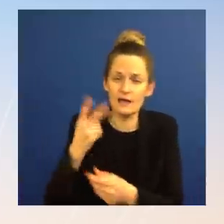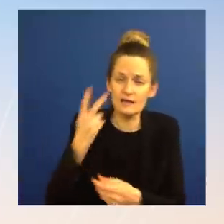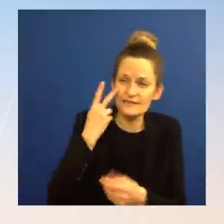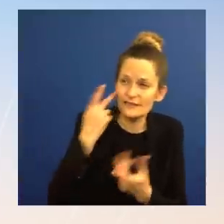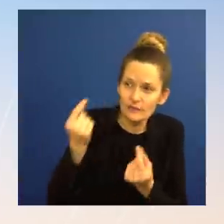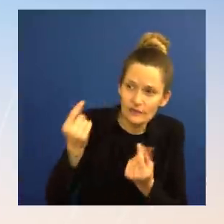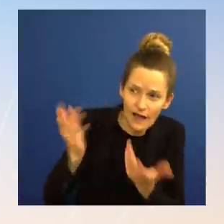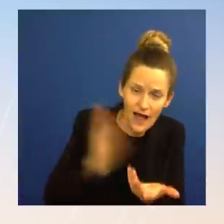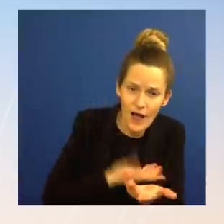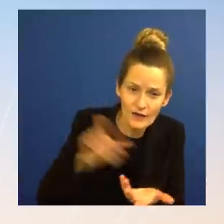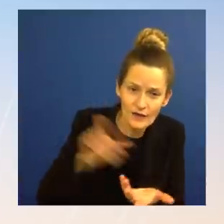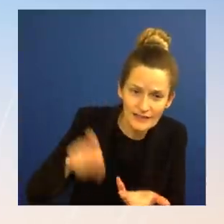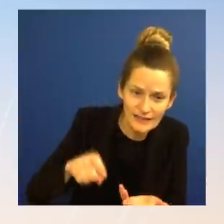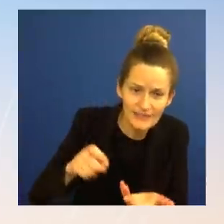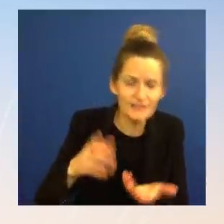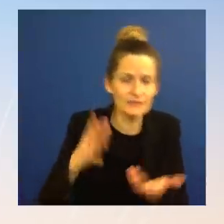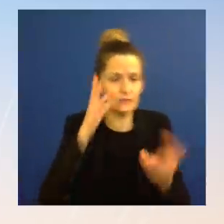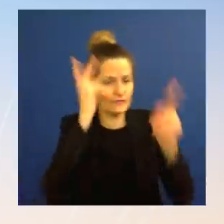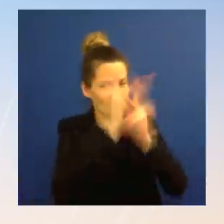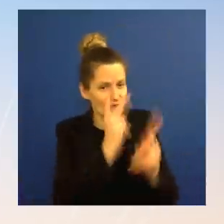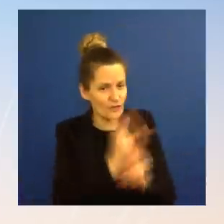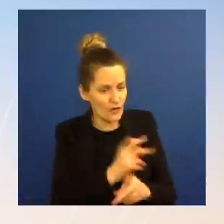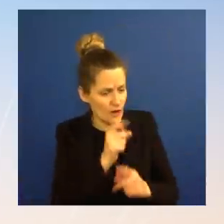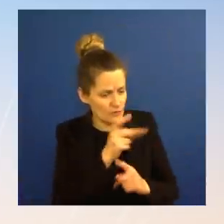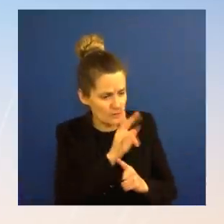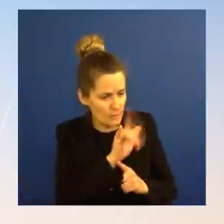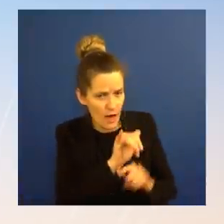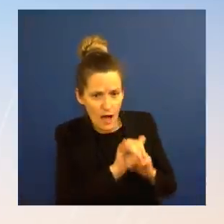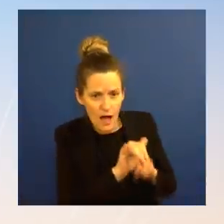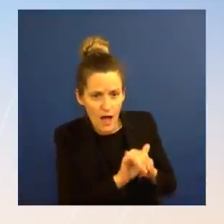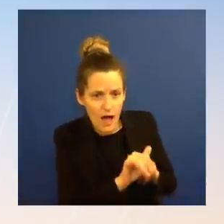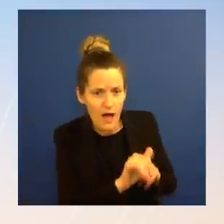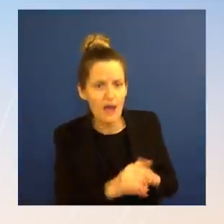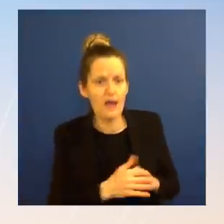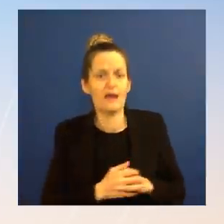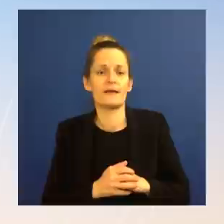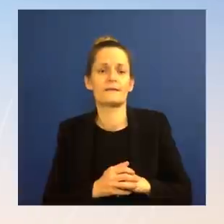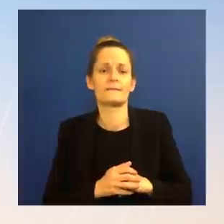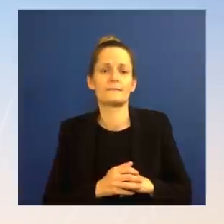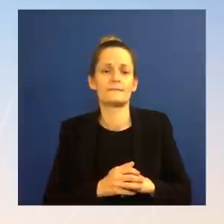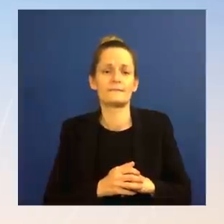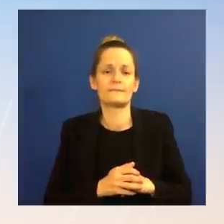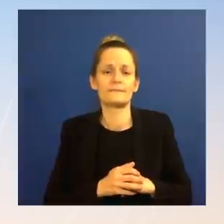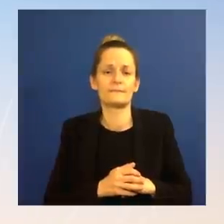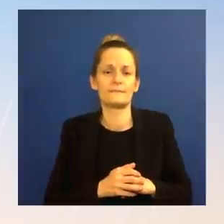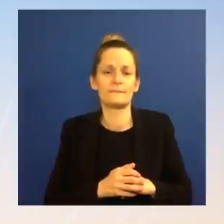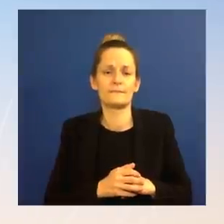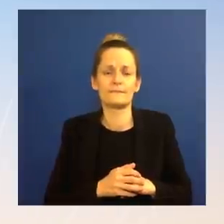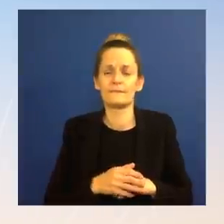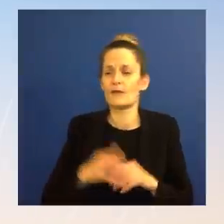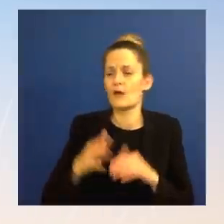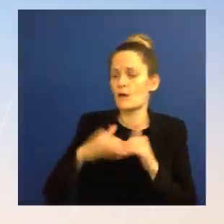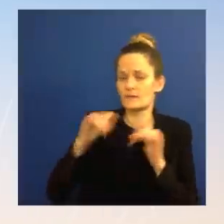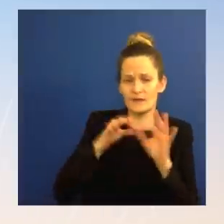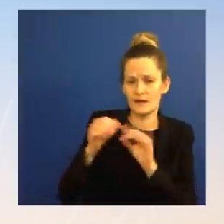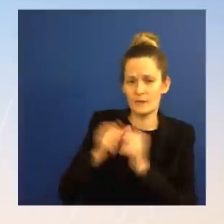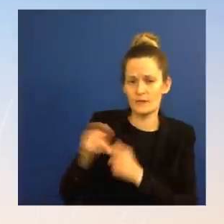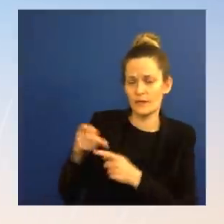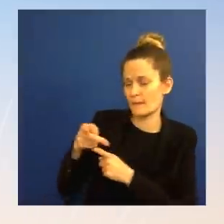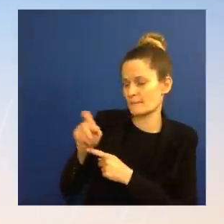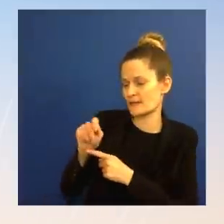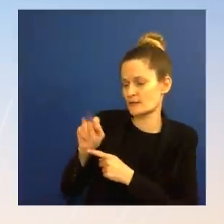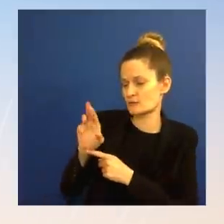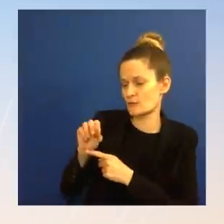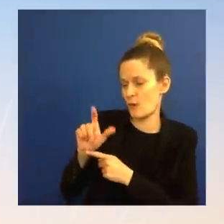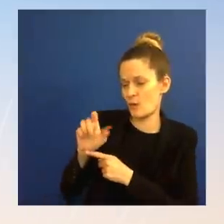Reserve, that he announced a second one just a few weeks ago. That includes continuing to work and coordinate